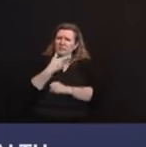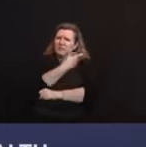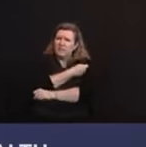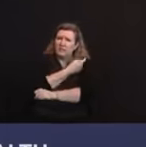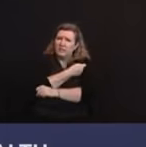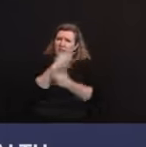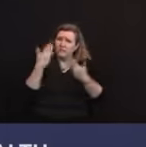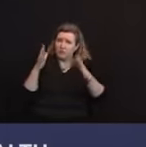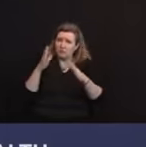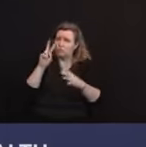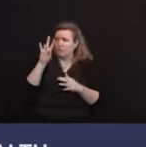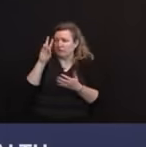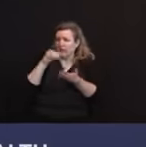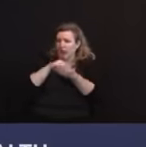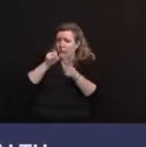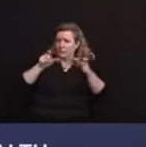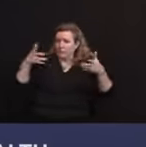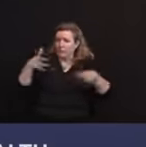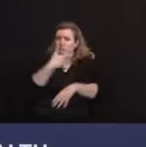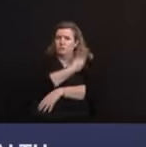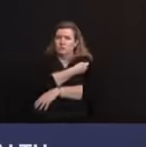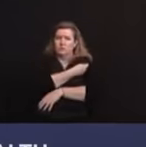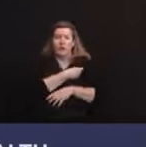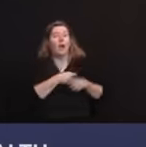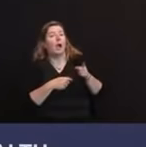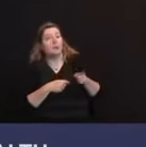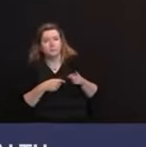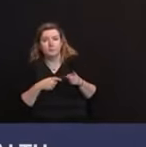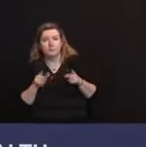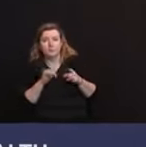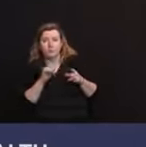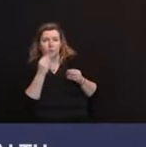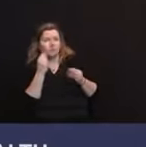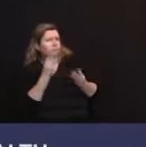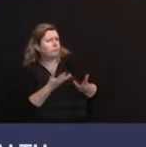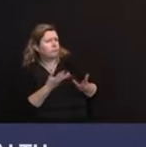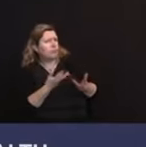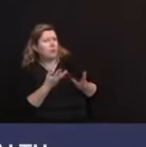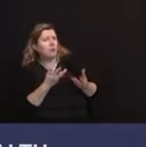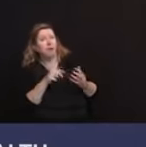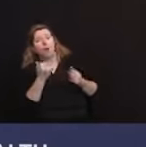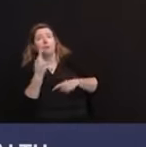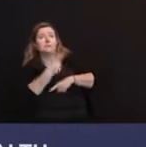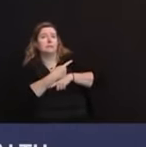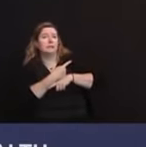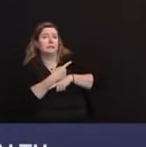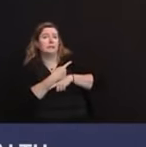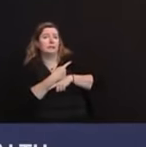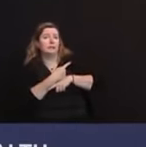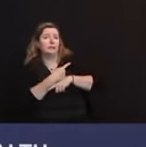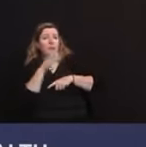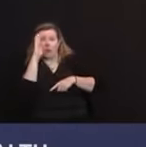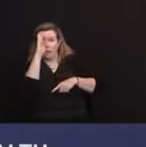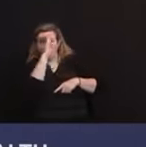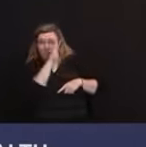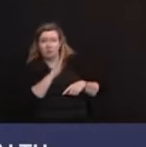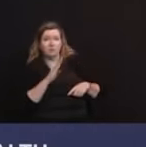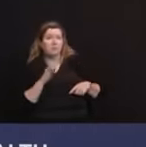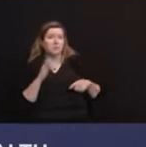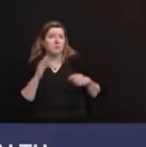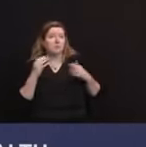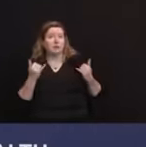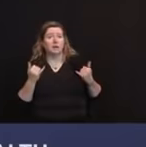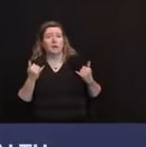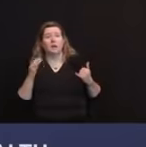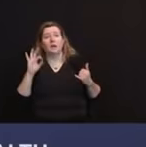and we've also got a reality, we previewed this the other day, you've also got a reality of hospitals and now federally qualified health center. They're all